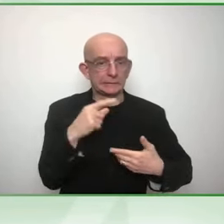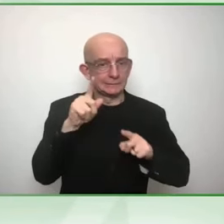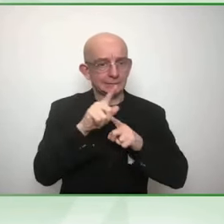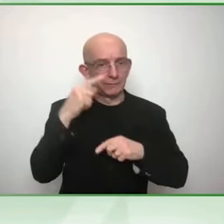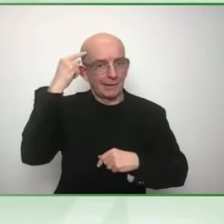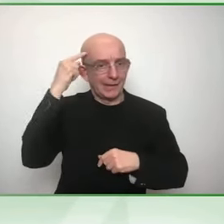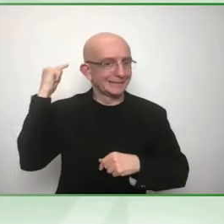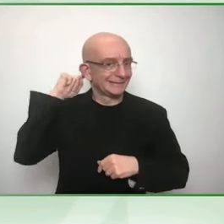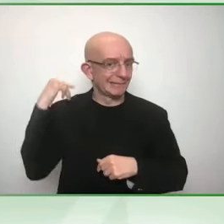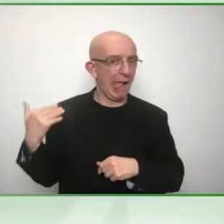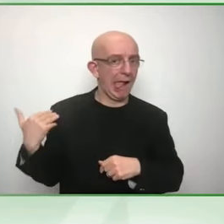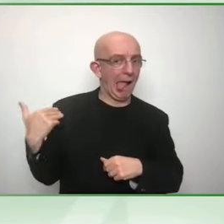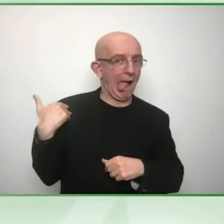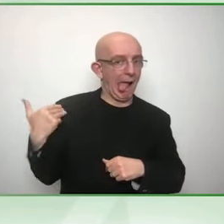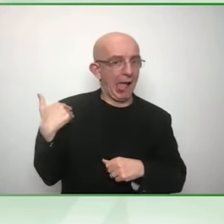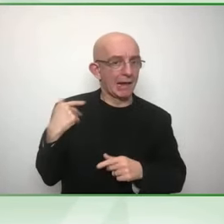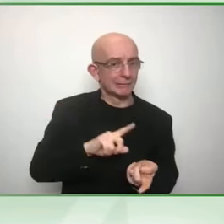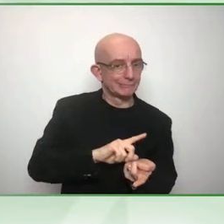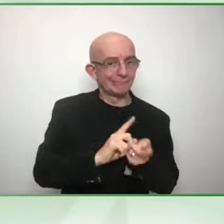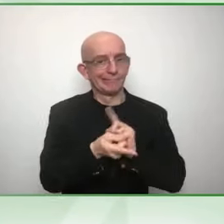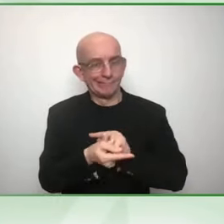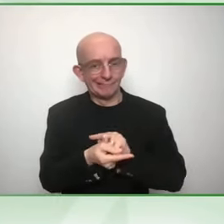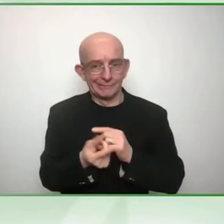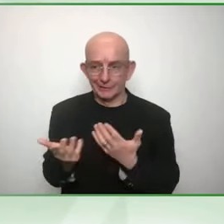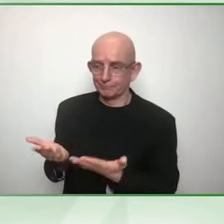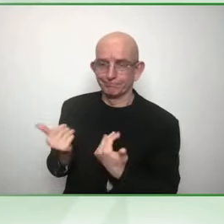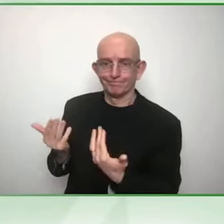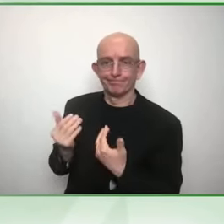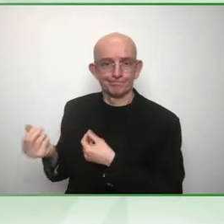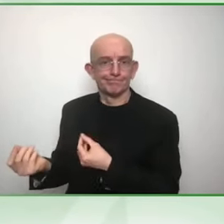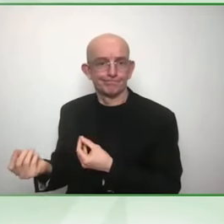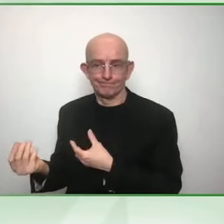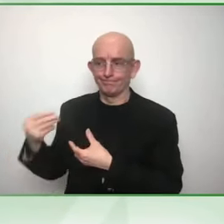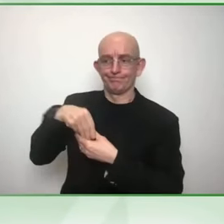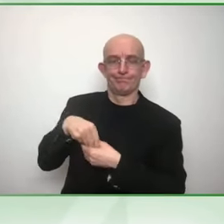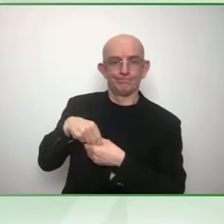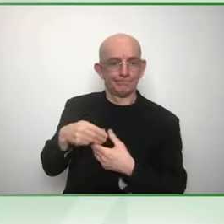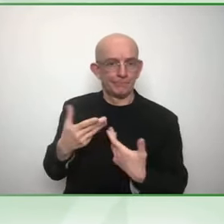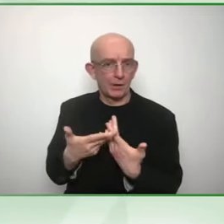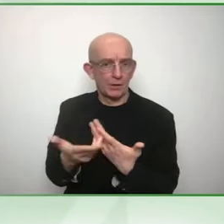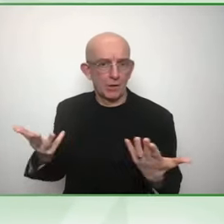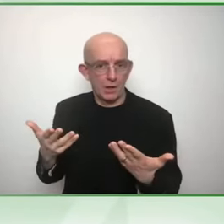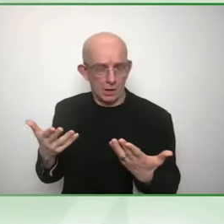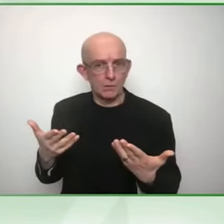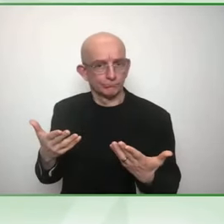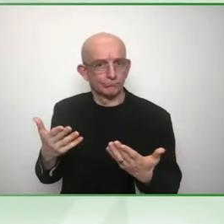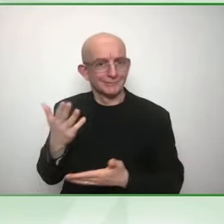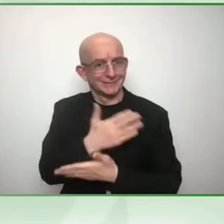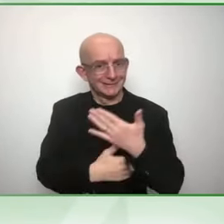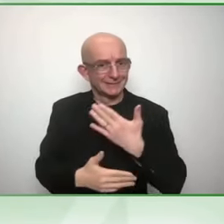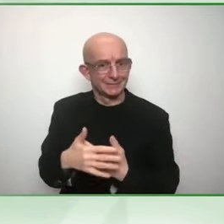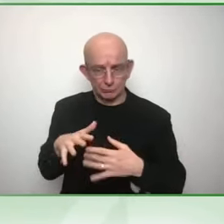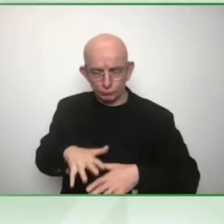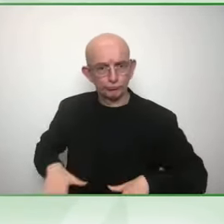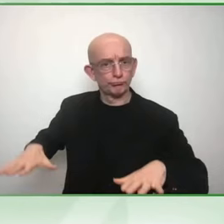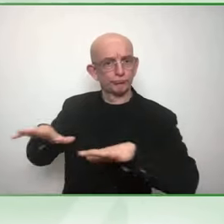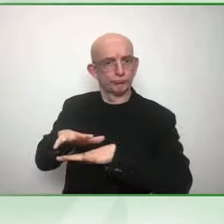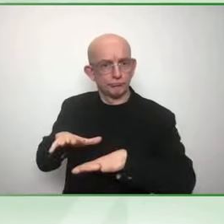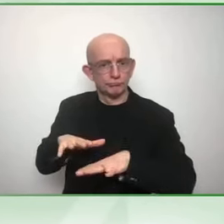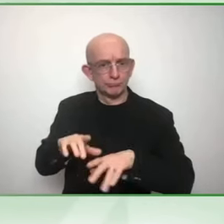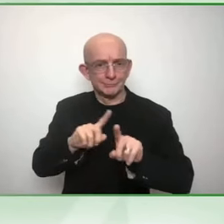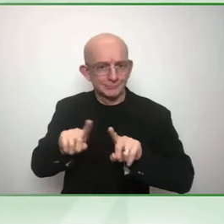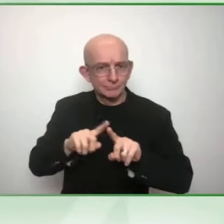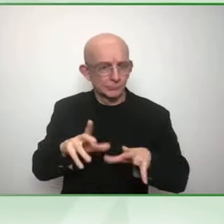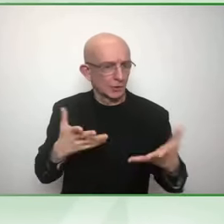excuses business. No more excuses. What we saw in the pandemic in 17 days, 17 days,